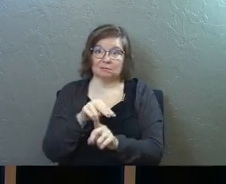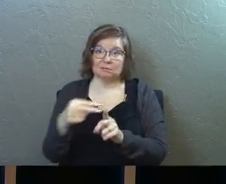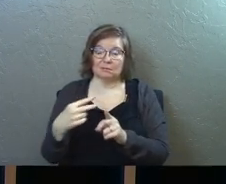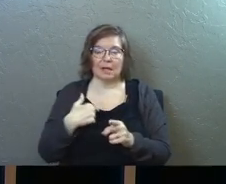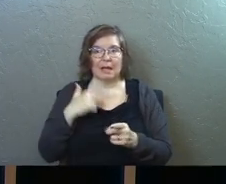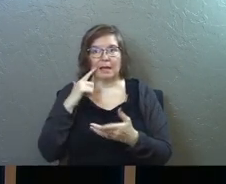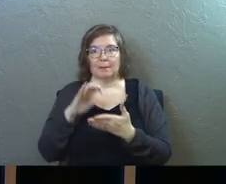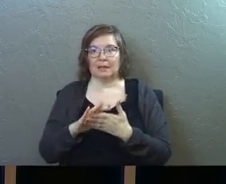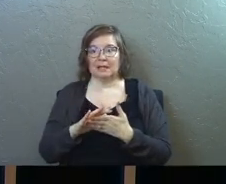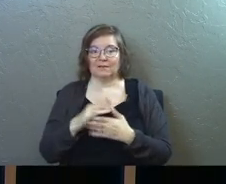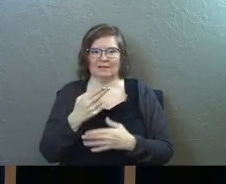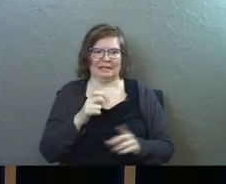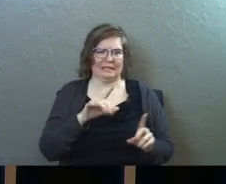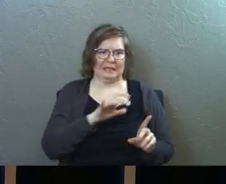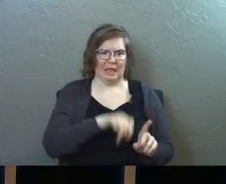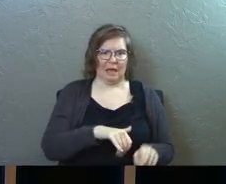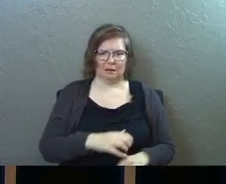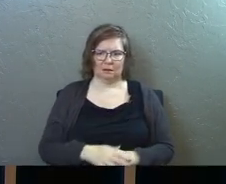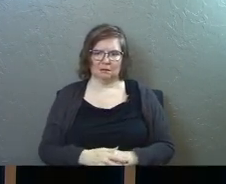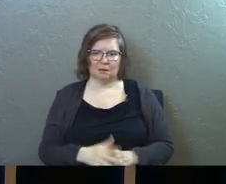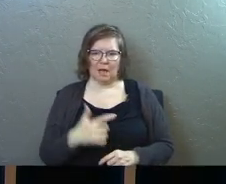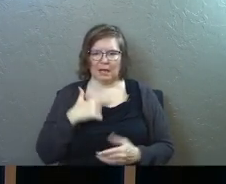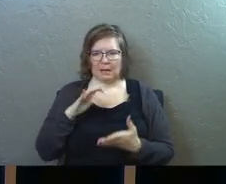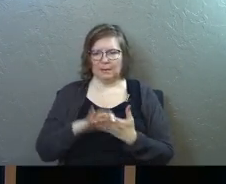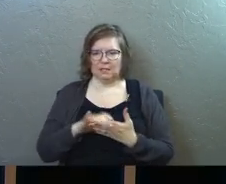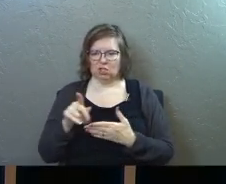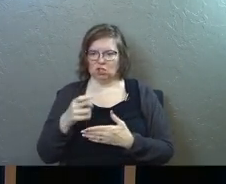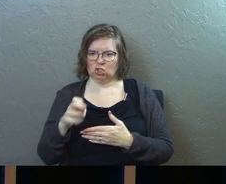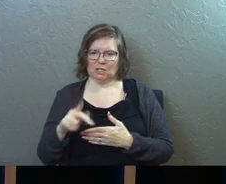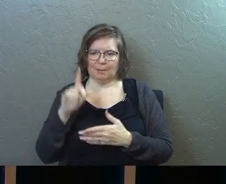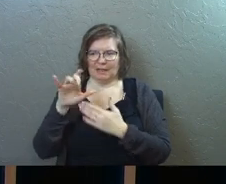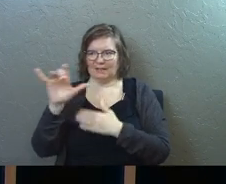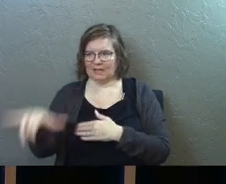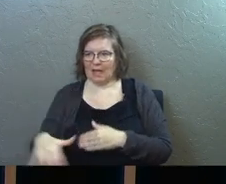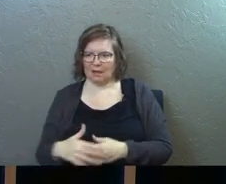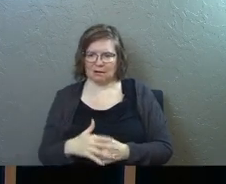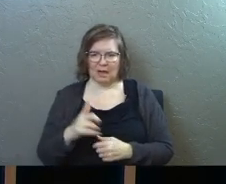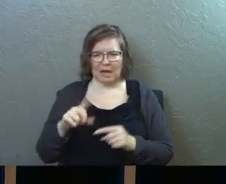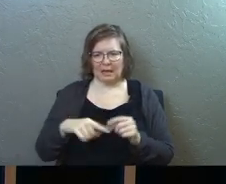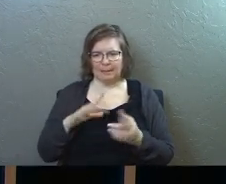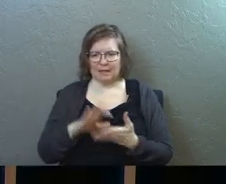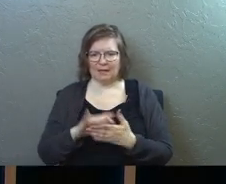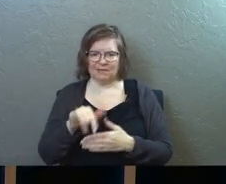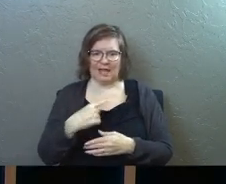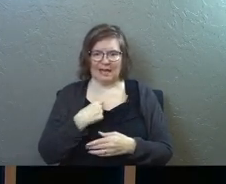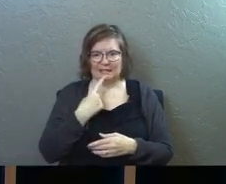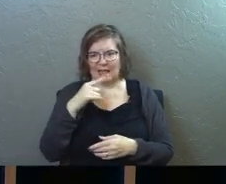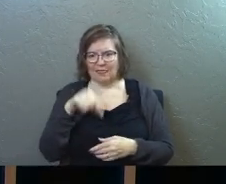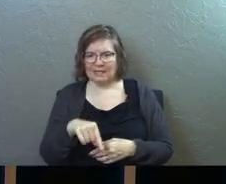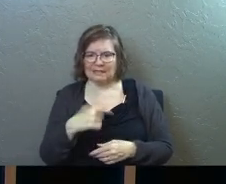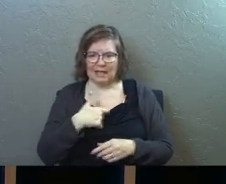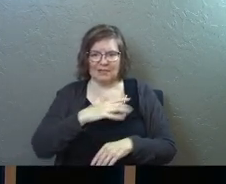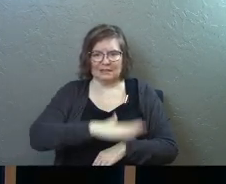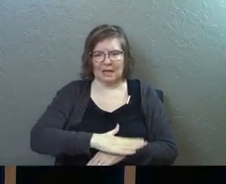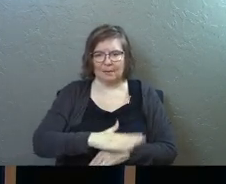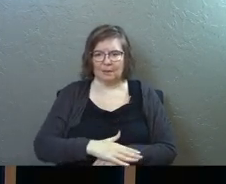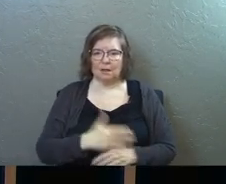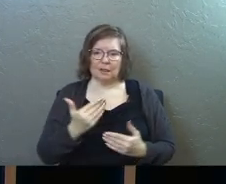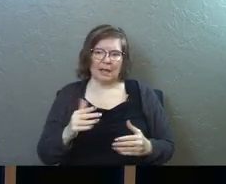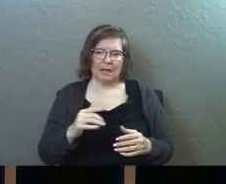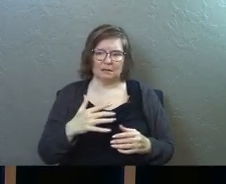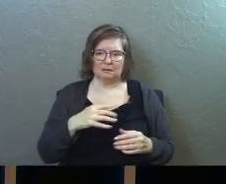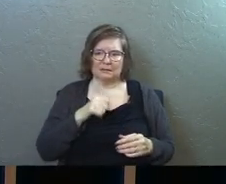up I can't believe he did that I can't believe she believes that I can't believe they said this at the table